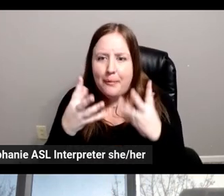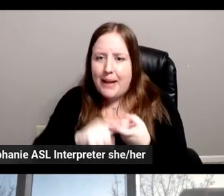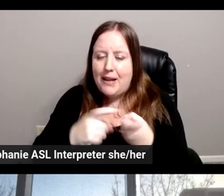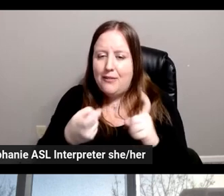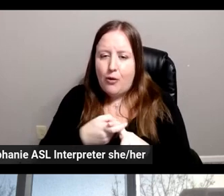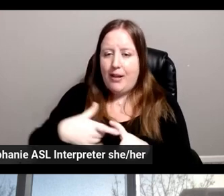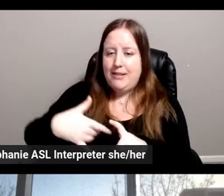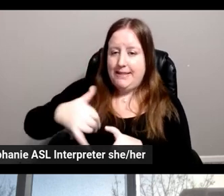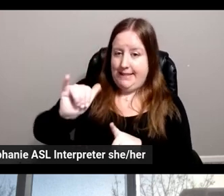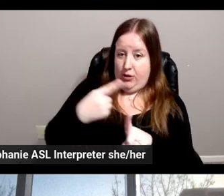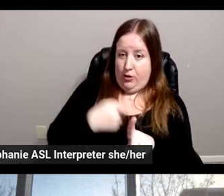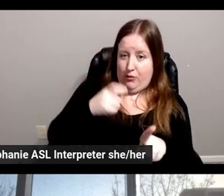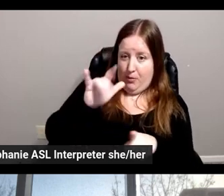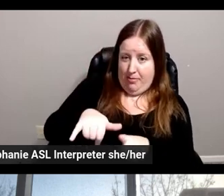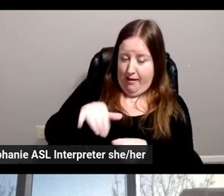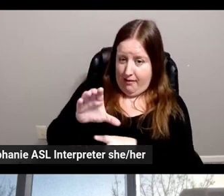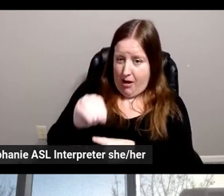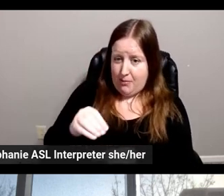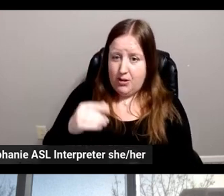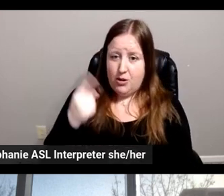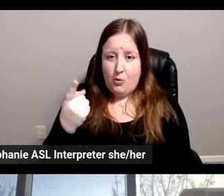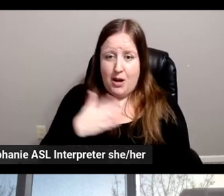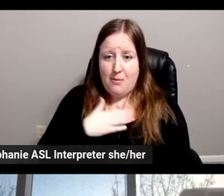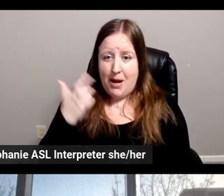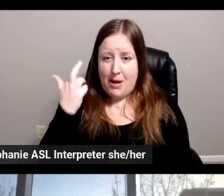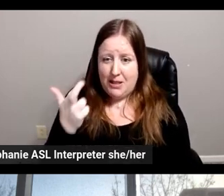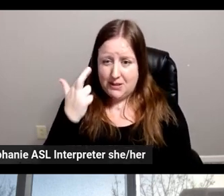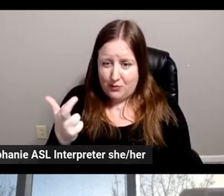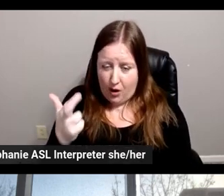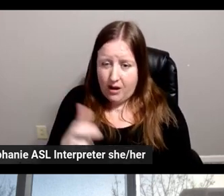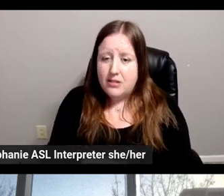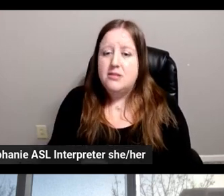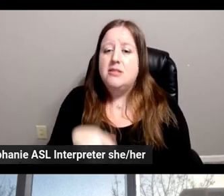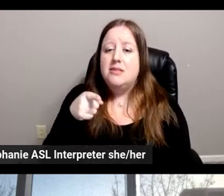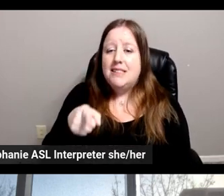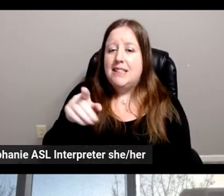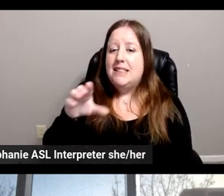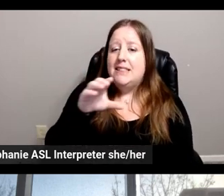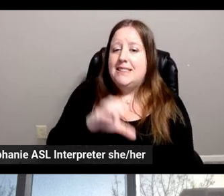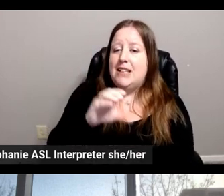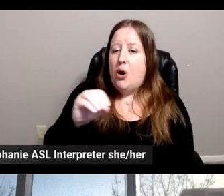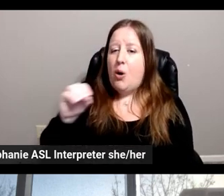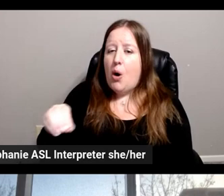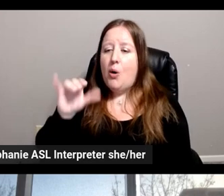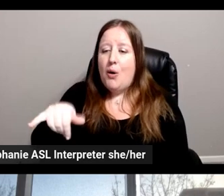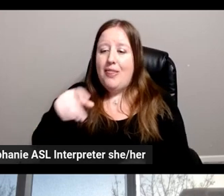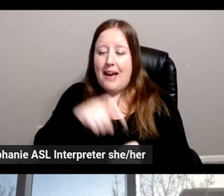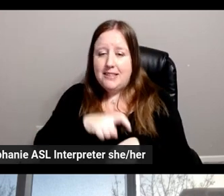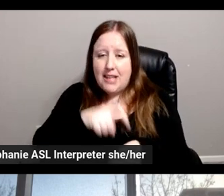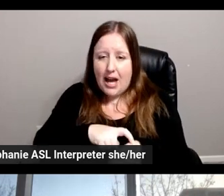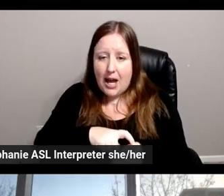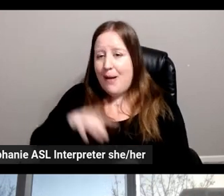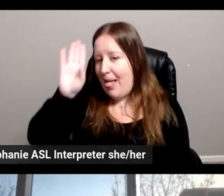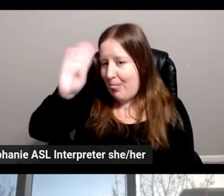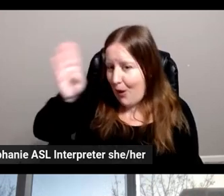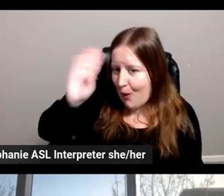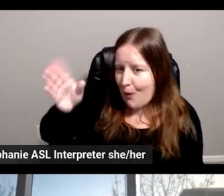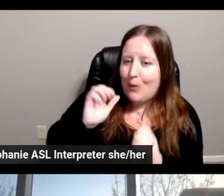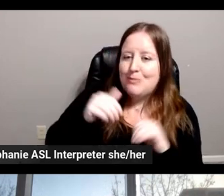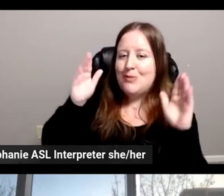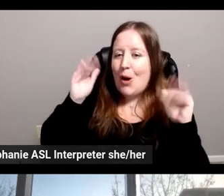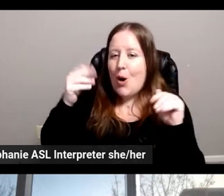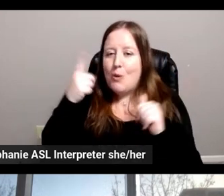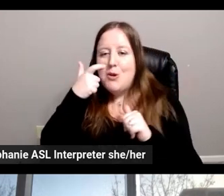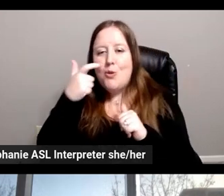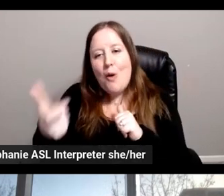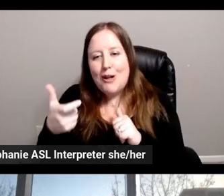period. One of my best friends is Pier Giorgio Grossi, who is the CEO at the time, IPRG. I hope you're watching the live stream and so